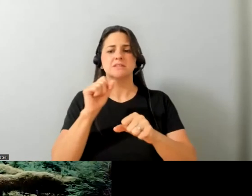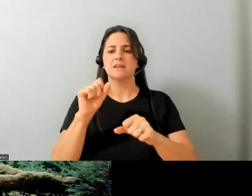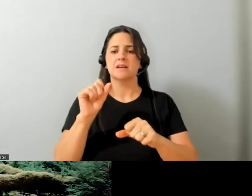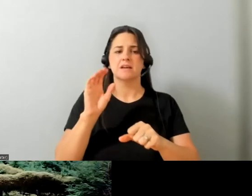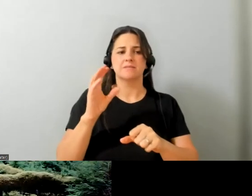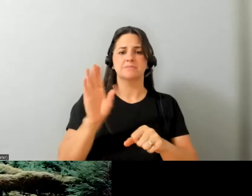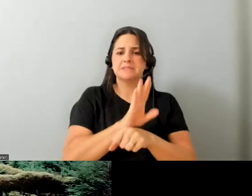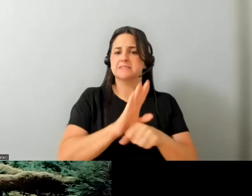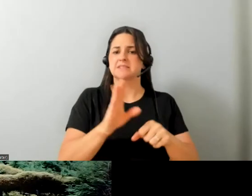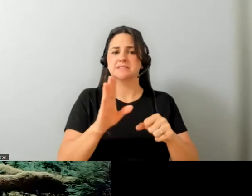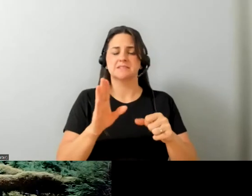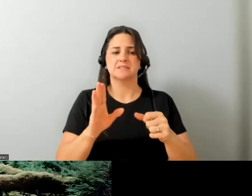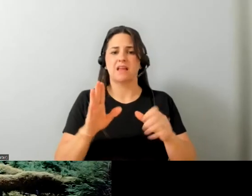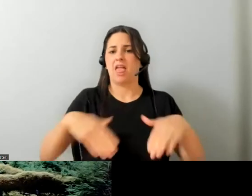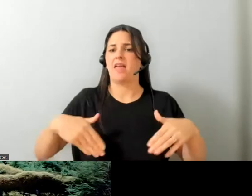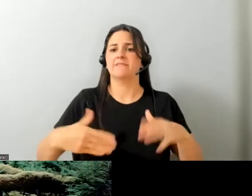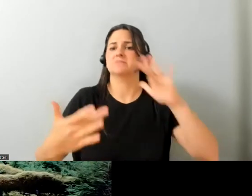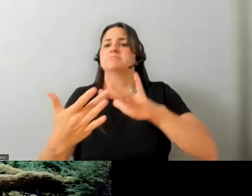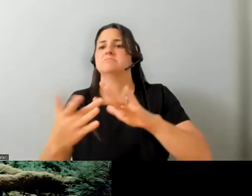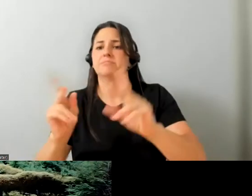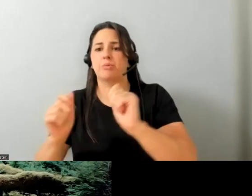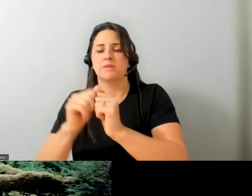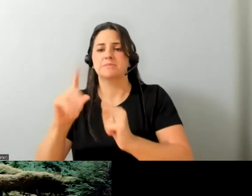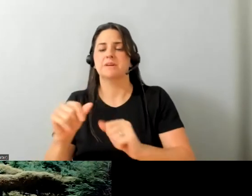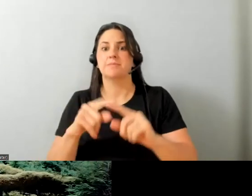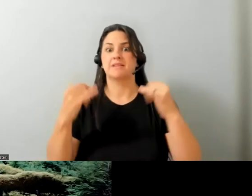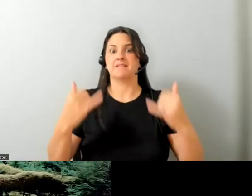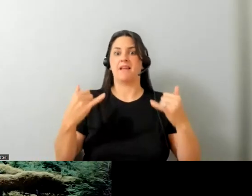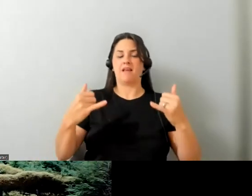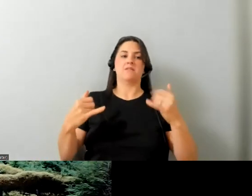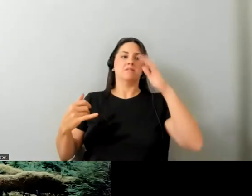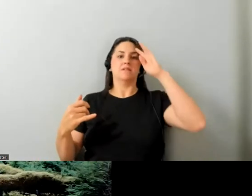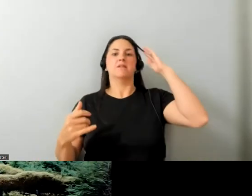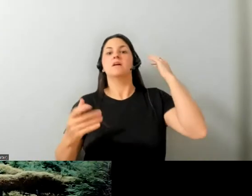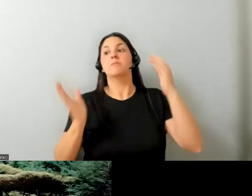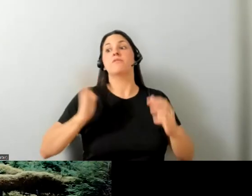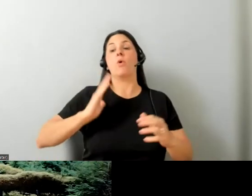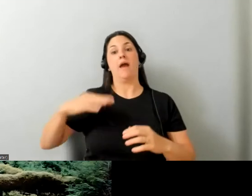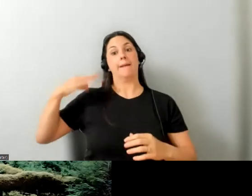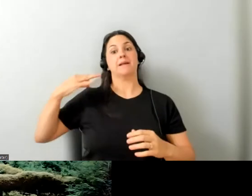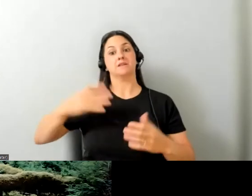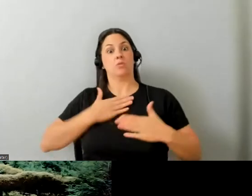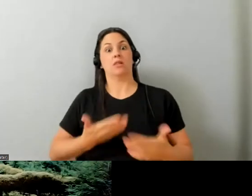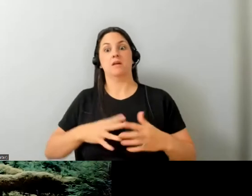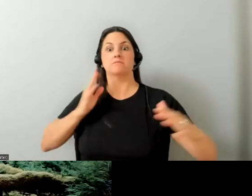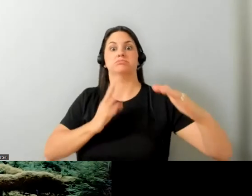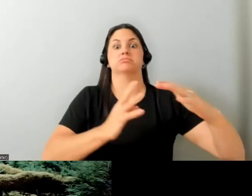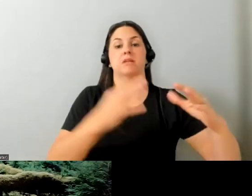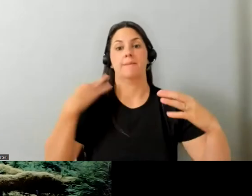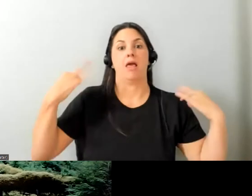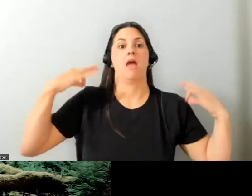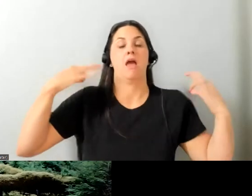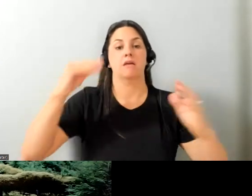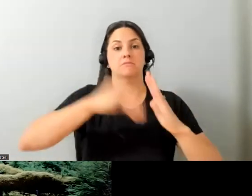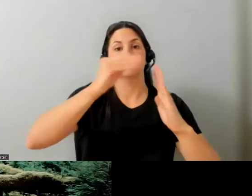disabilities i think when the labor market's a bit different and you have applicants flooding your doors um having these conversations it's it's